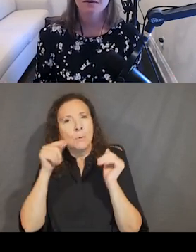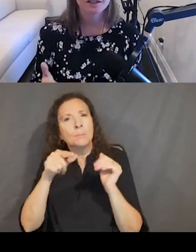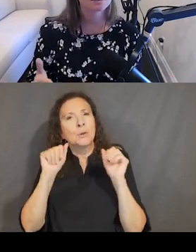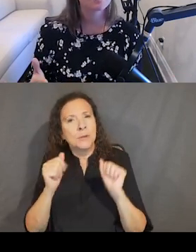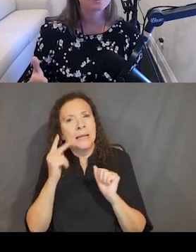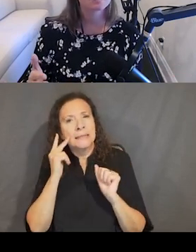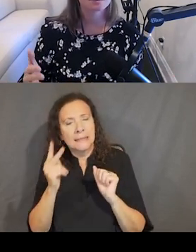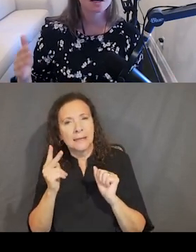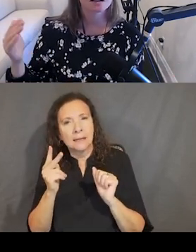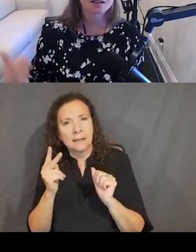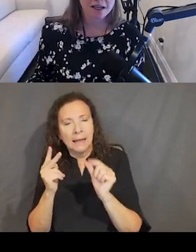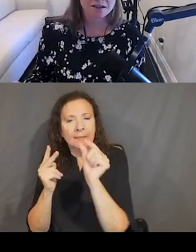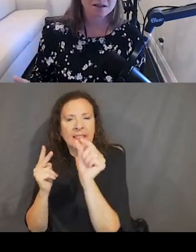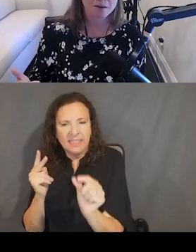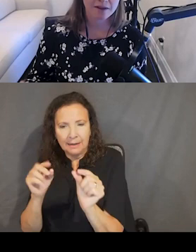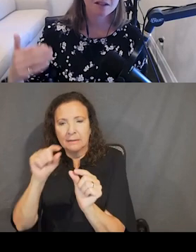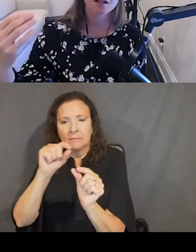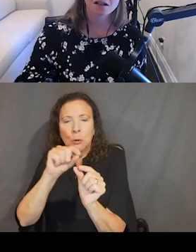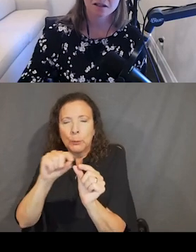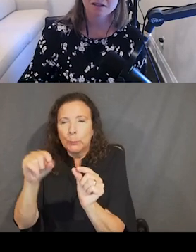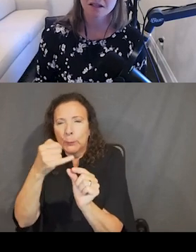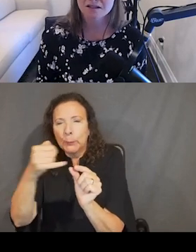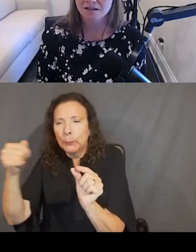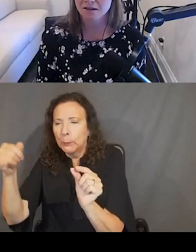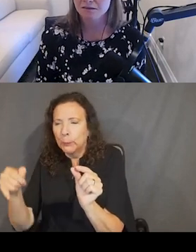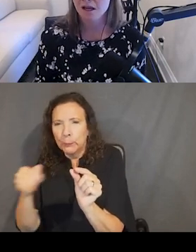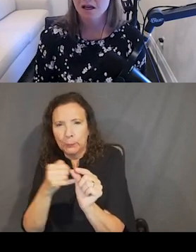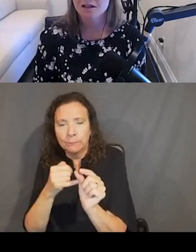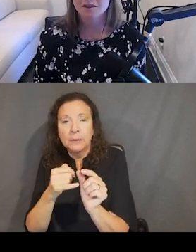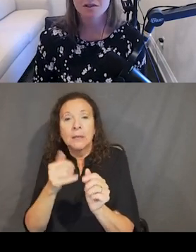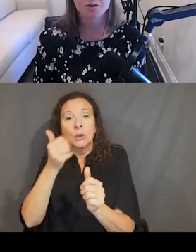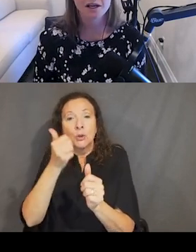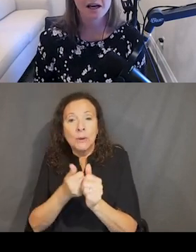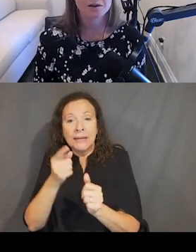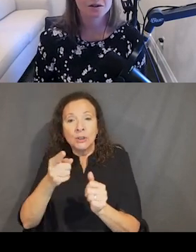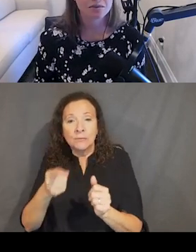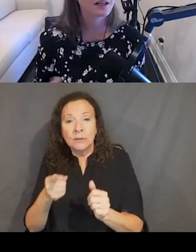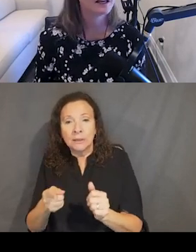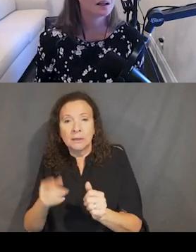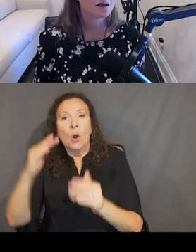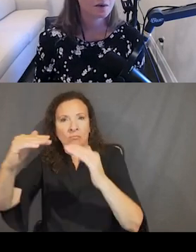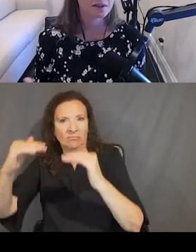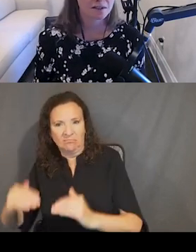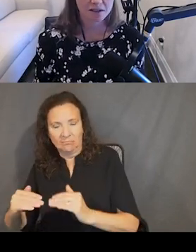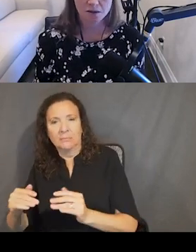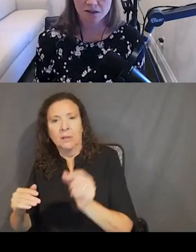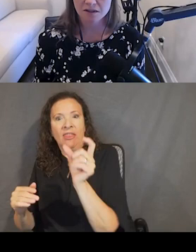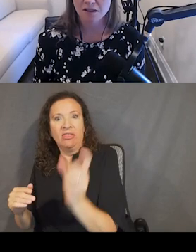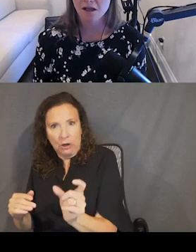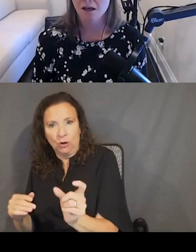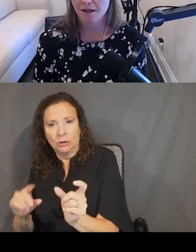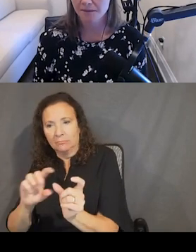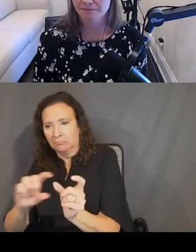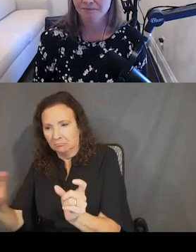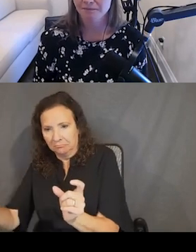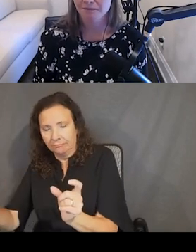for each of these child states within these child design systems. I just wanted to show you how you can play with the design tokens.